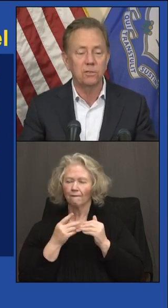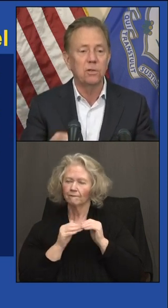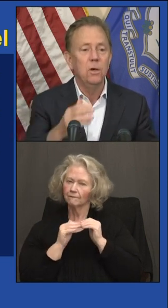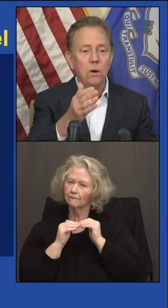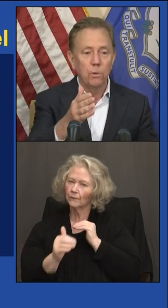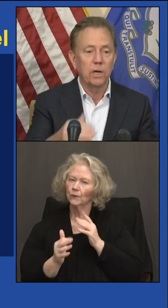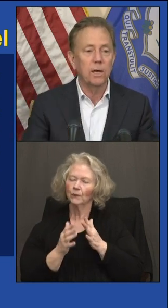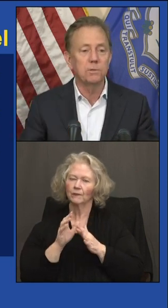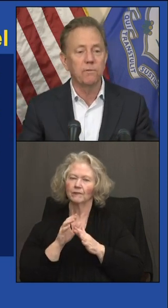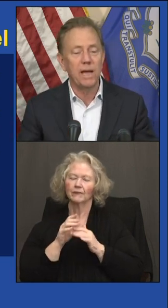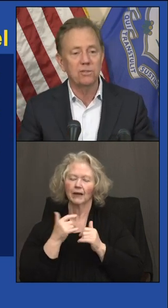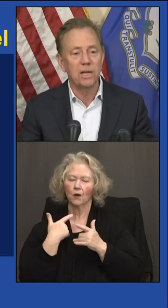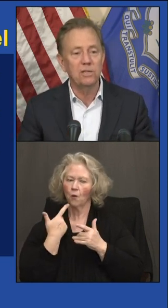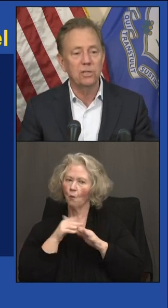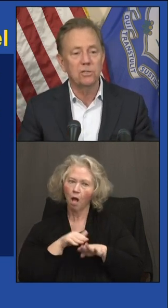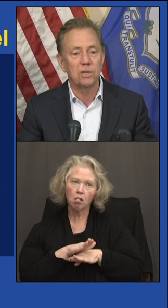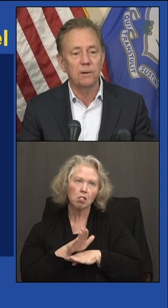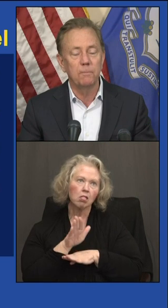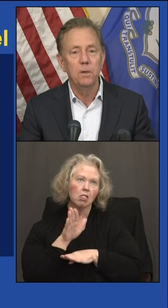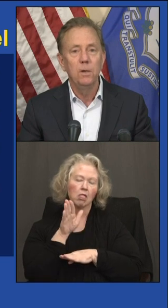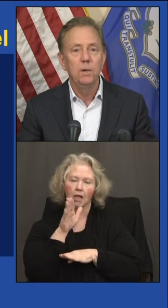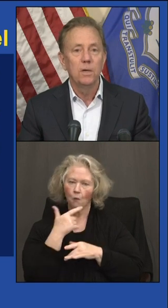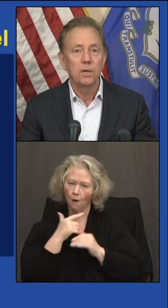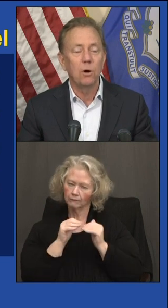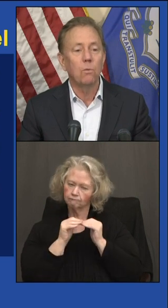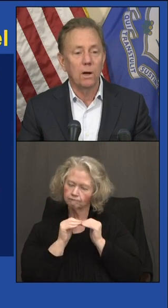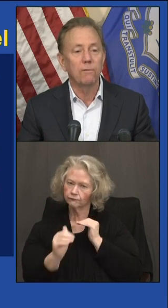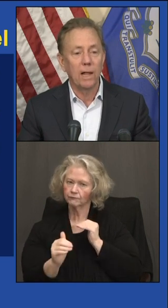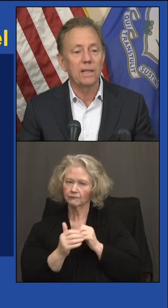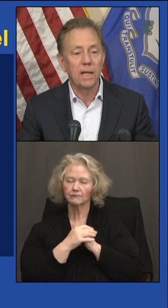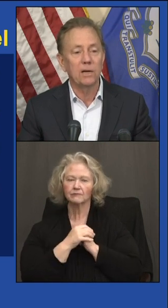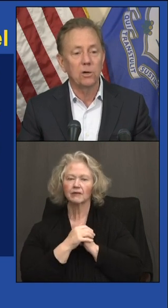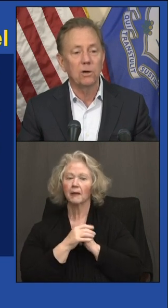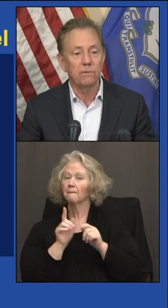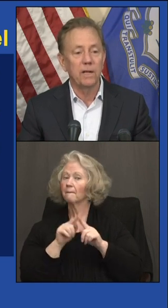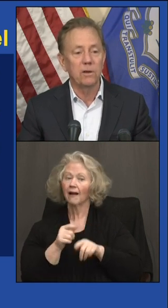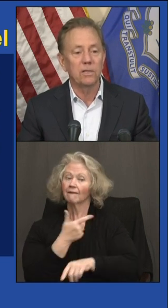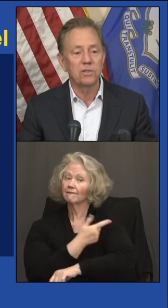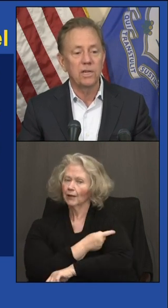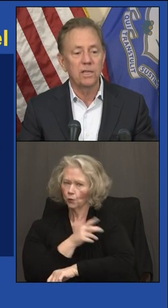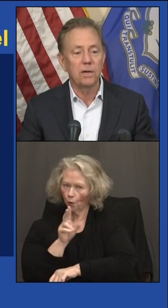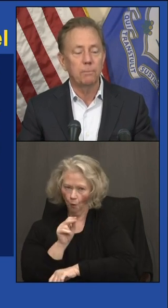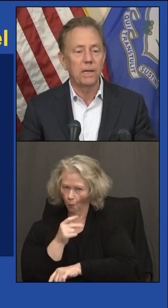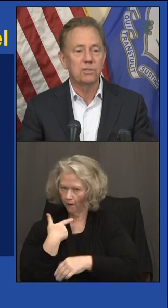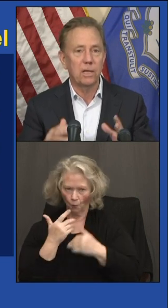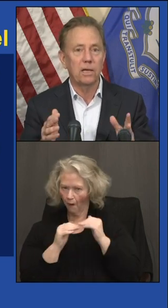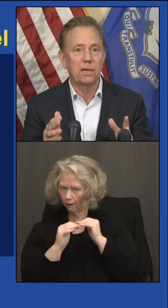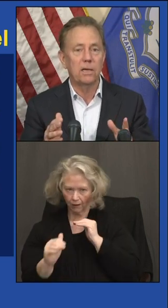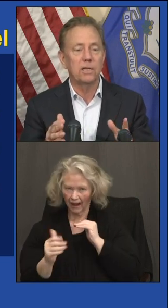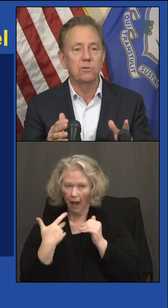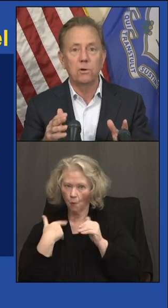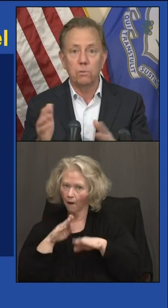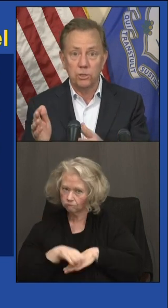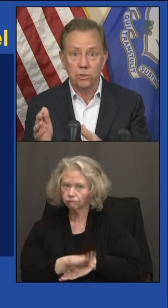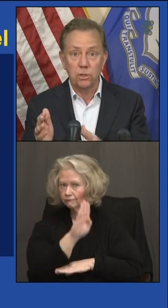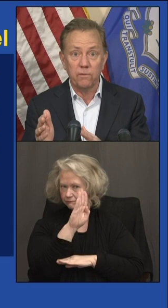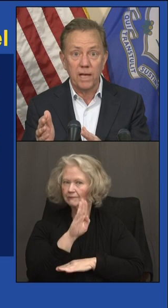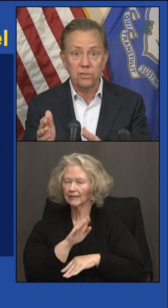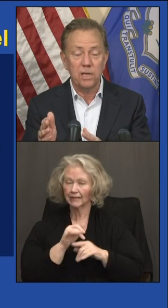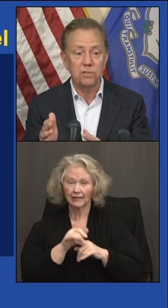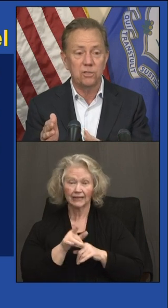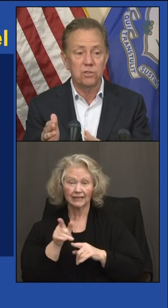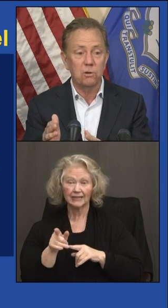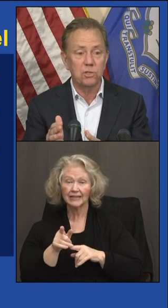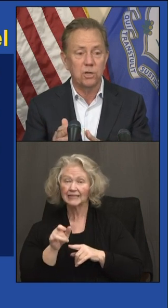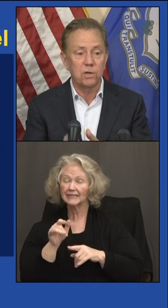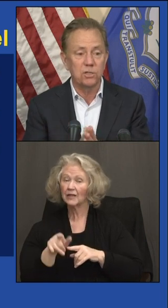and infections? When it comes to vaccinations, you don't want to flatten that curve. And you can see that a place like Israel, which took the